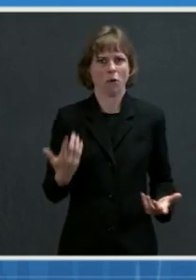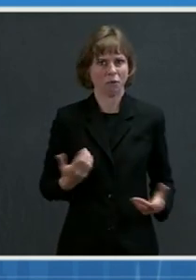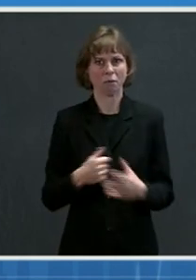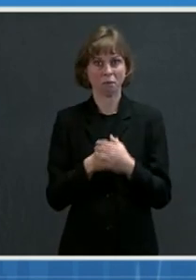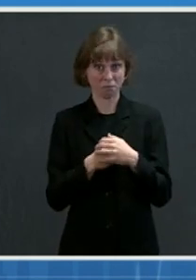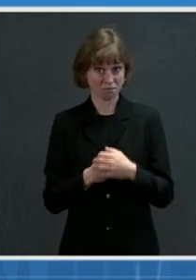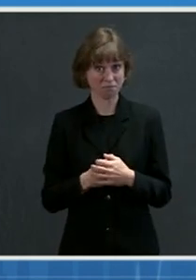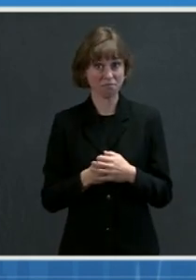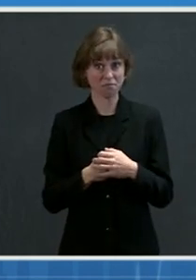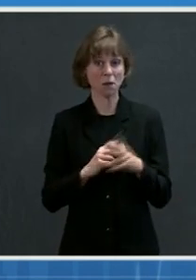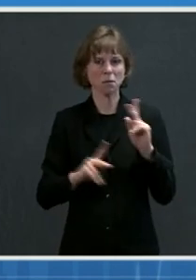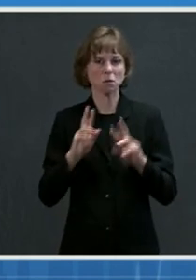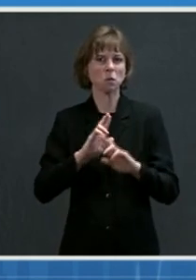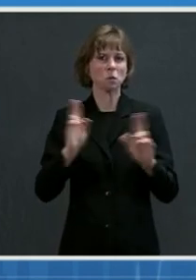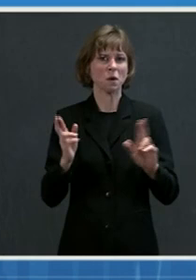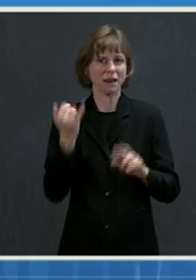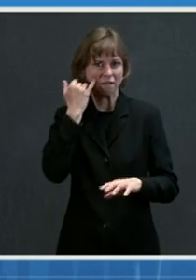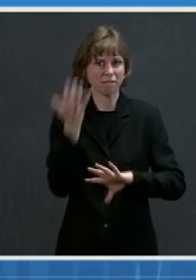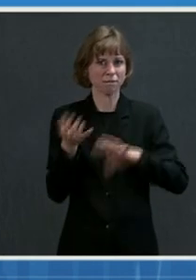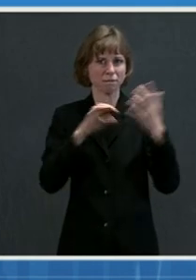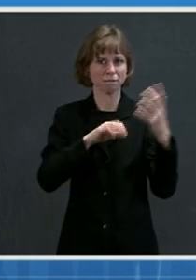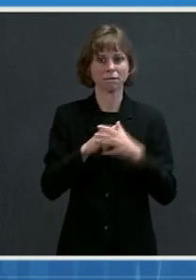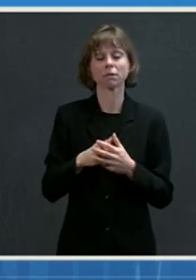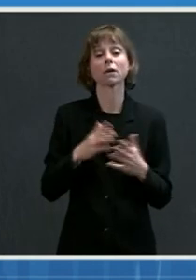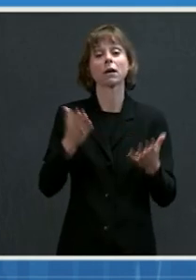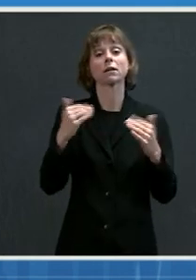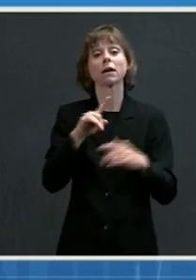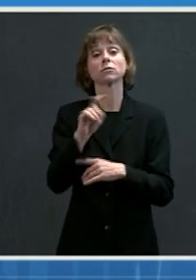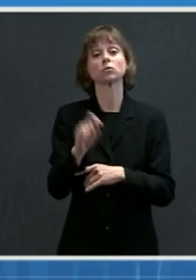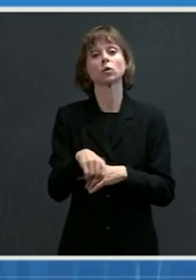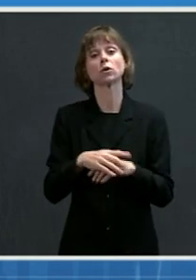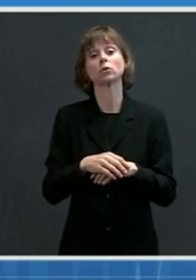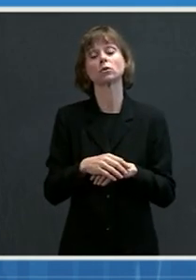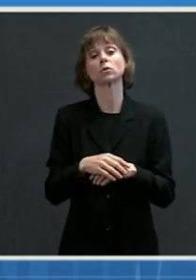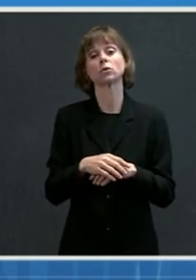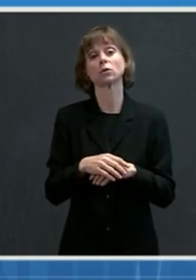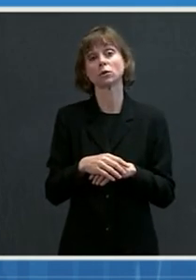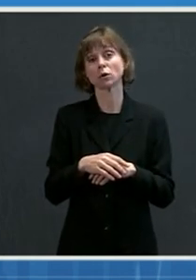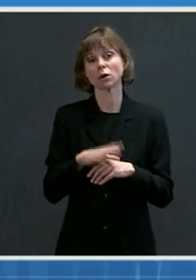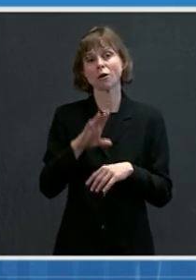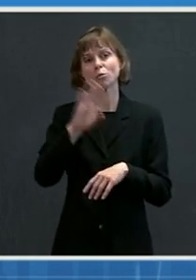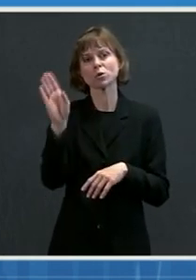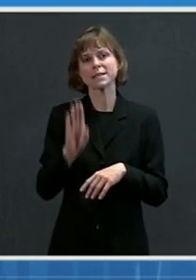Next question. Next question. go to Raquel with TV Global Brazil.